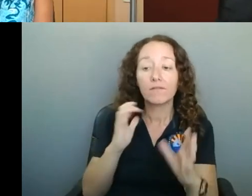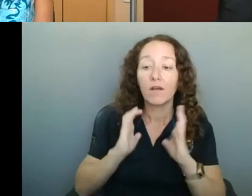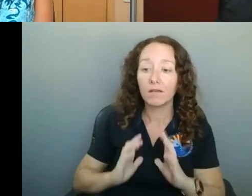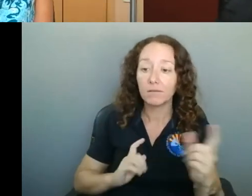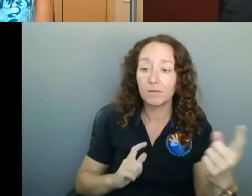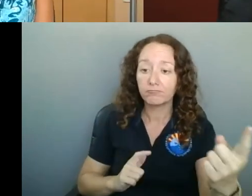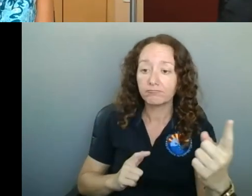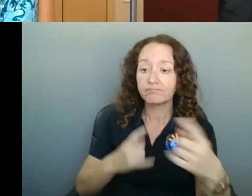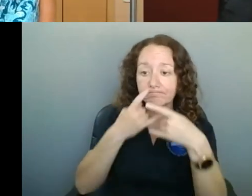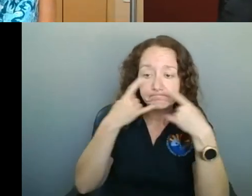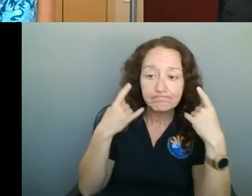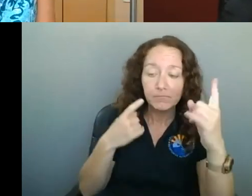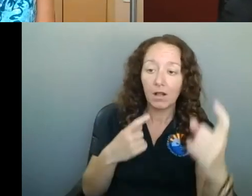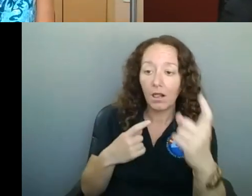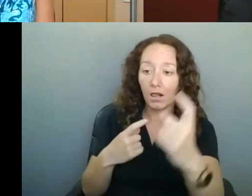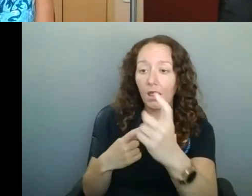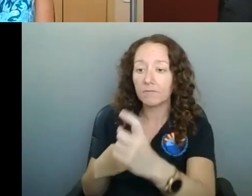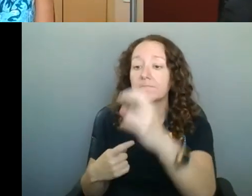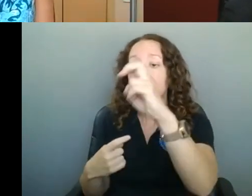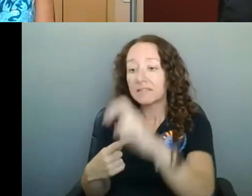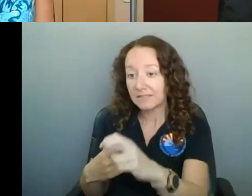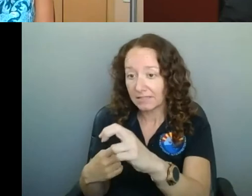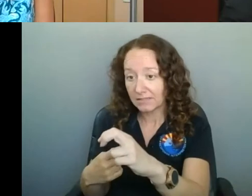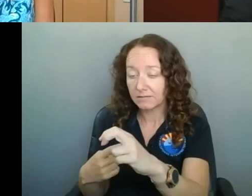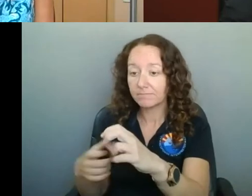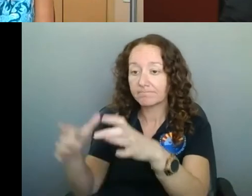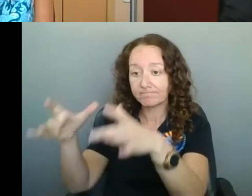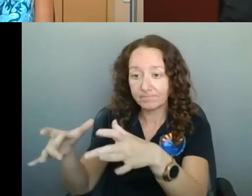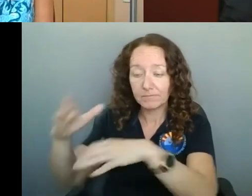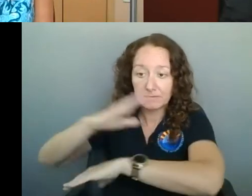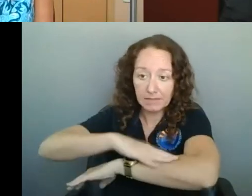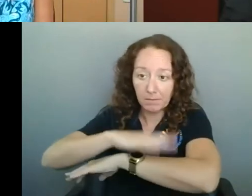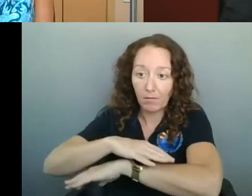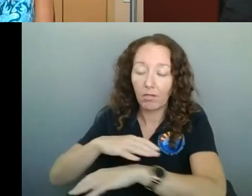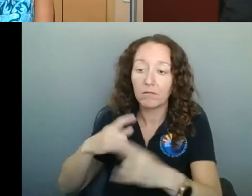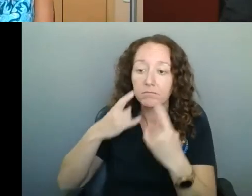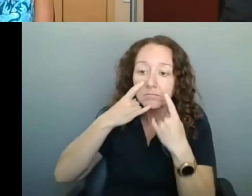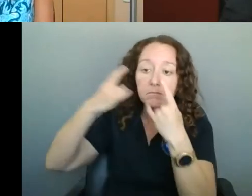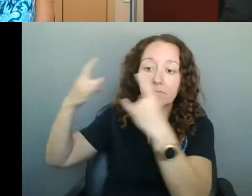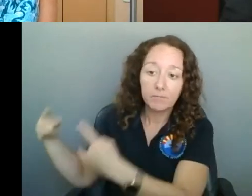mask on in between taking sips out of a drink or taking bites out of their food.